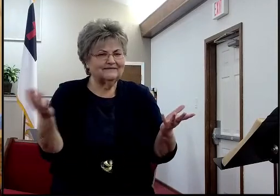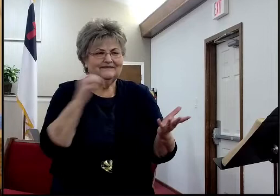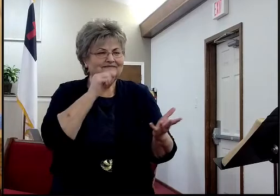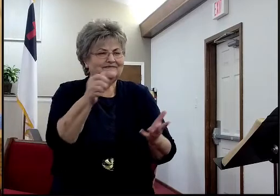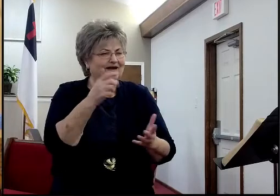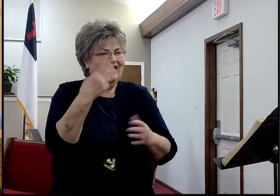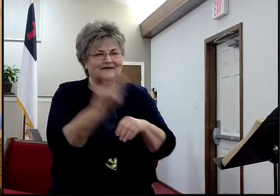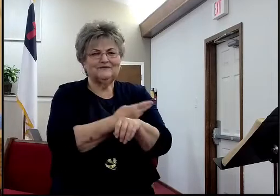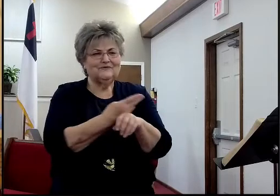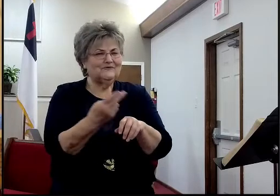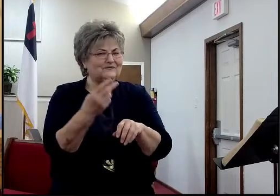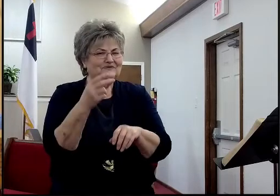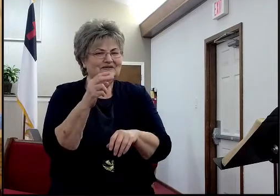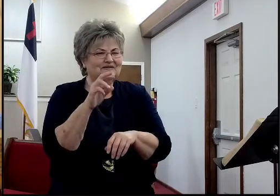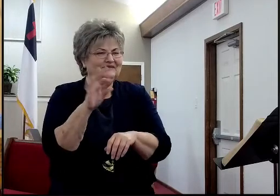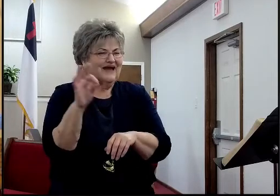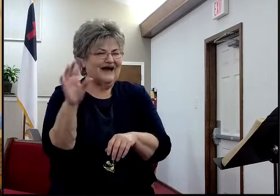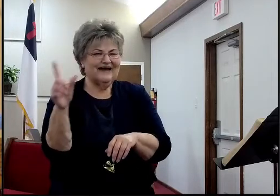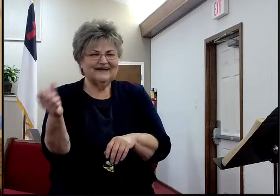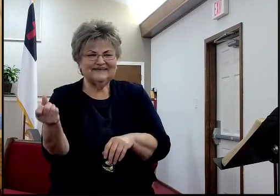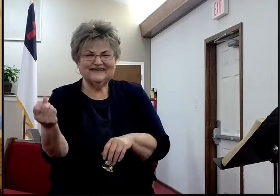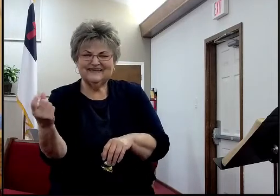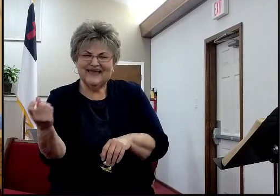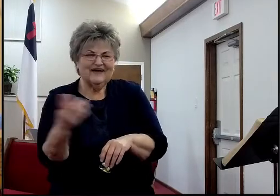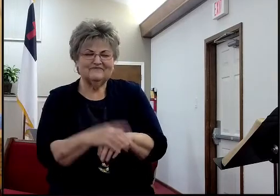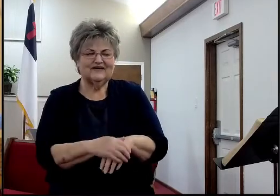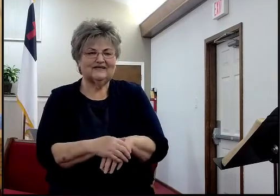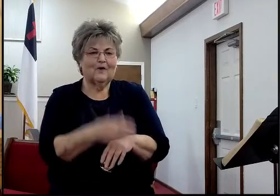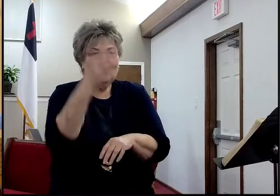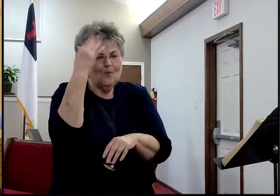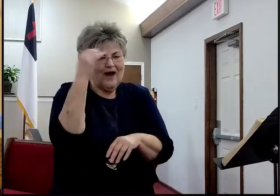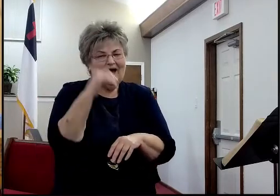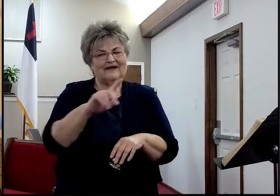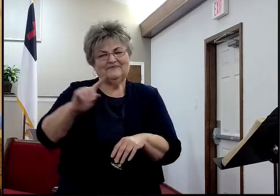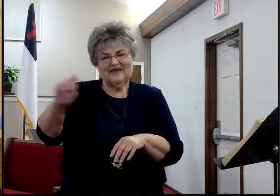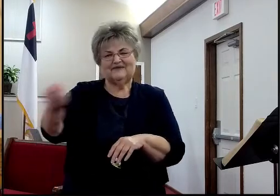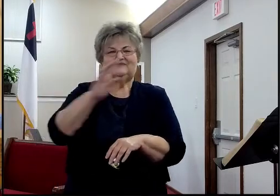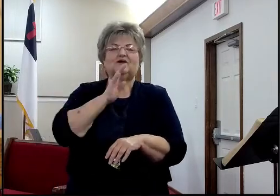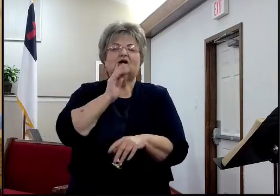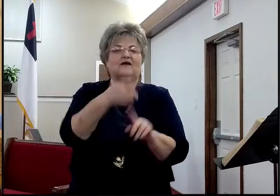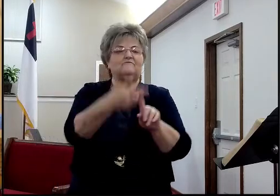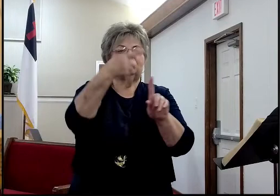are going to use the death of this lady, to advance a liberal narrative again, I just thought it was crazy,